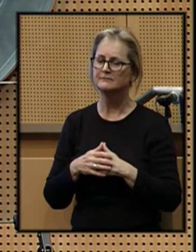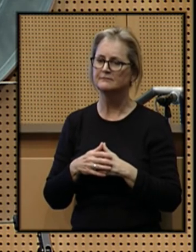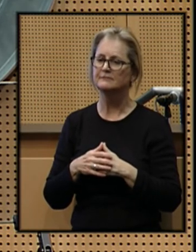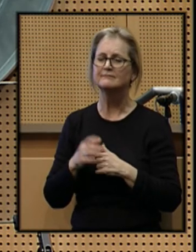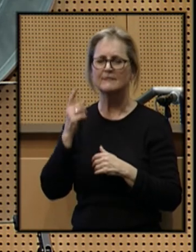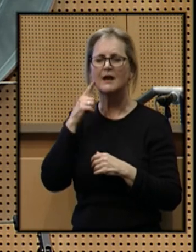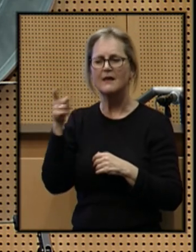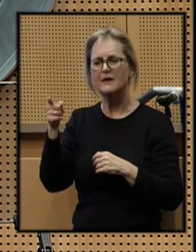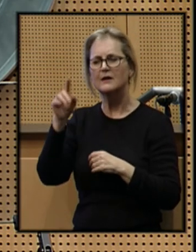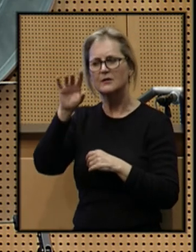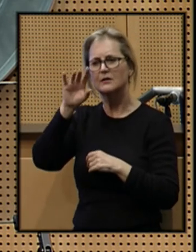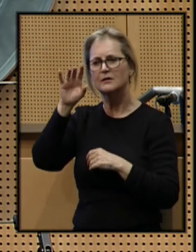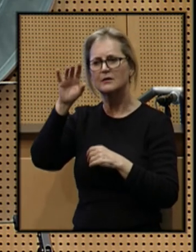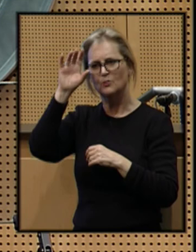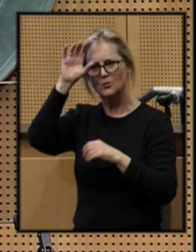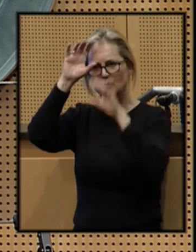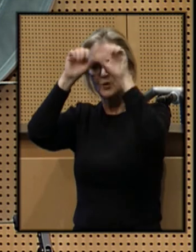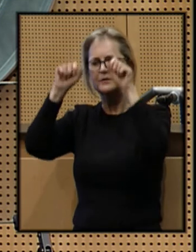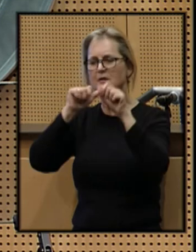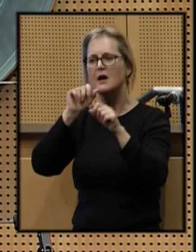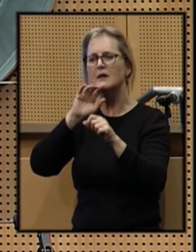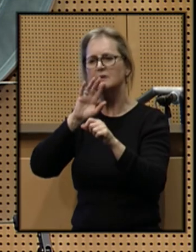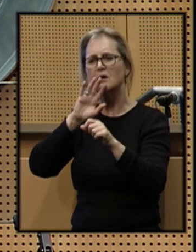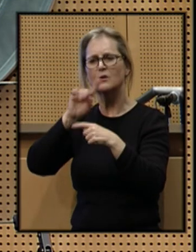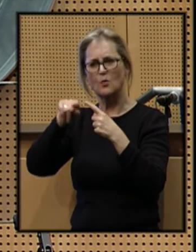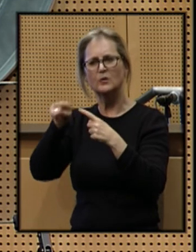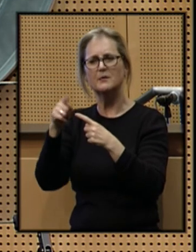I think he was talking about more than Washington, D.C.